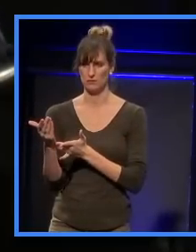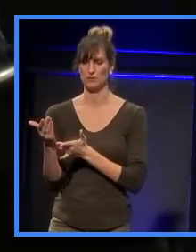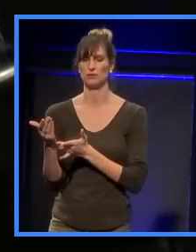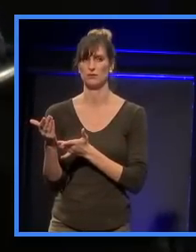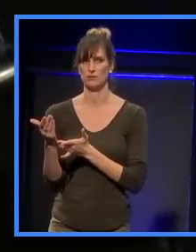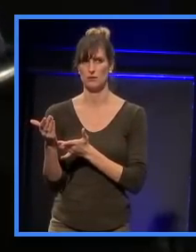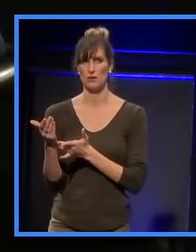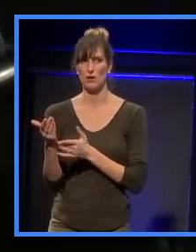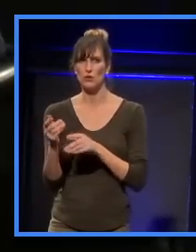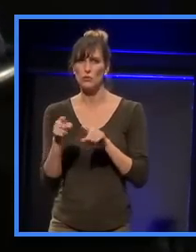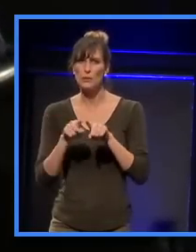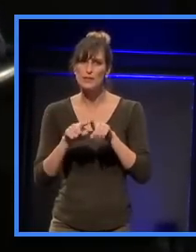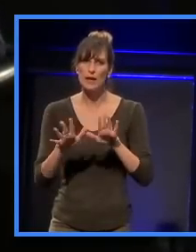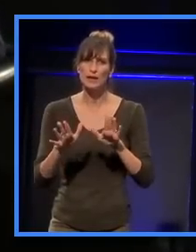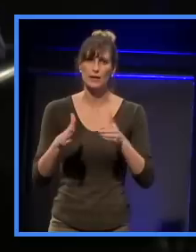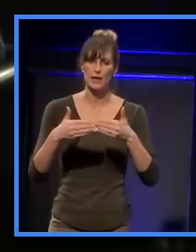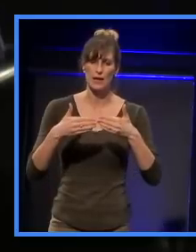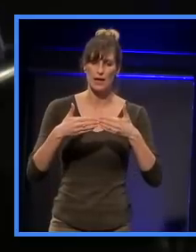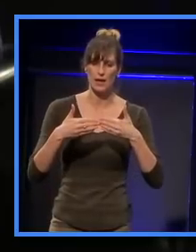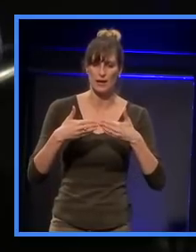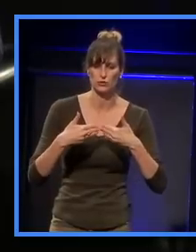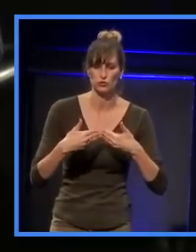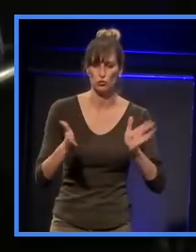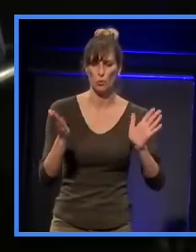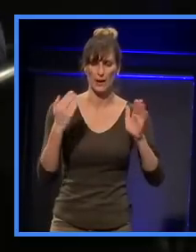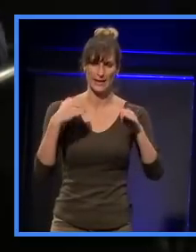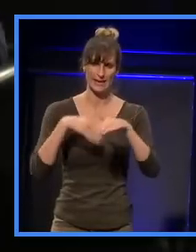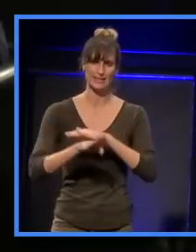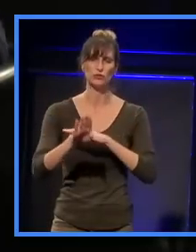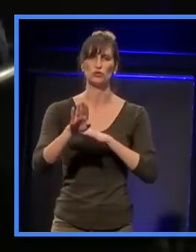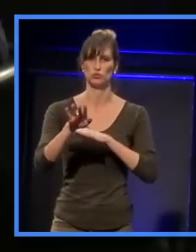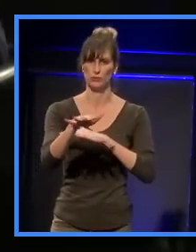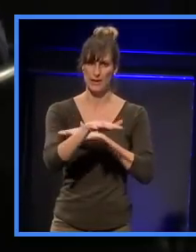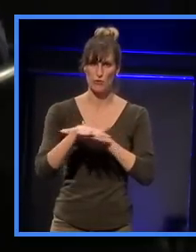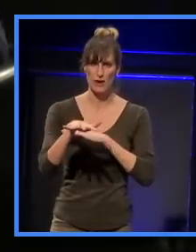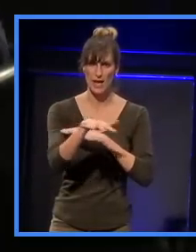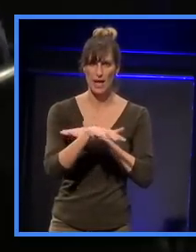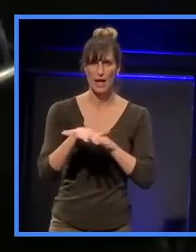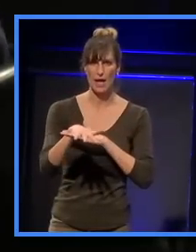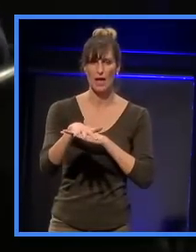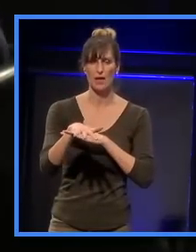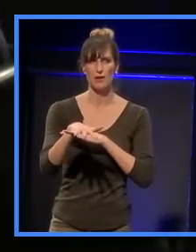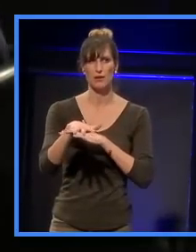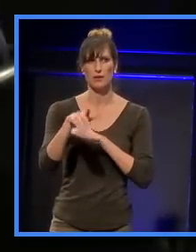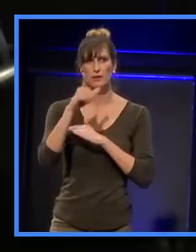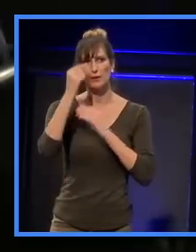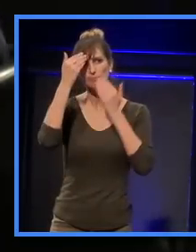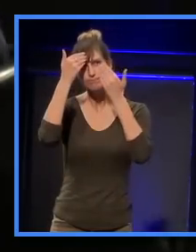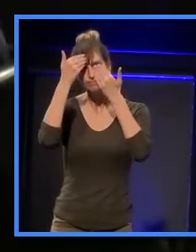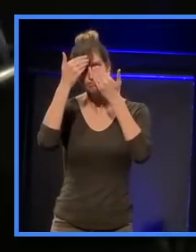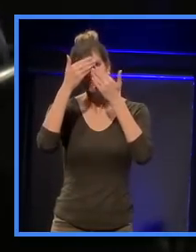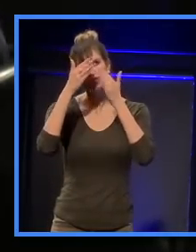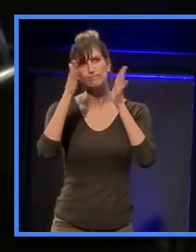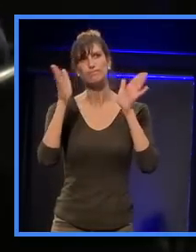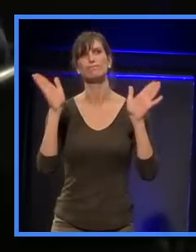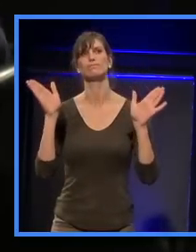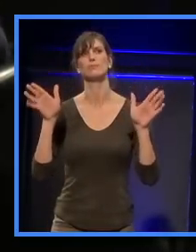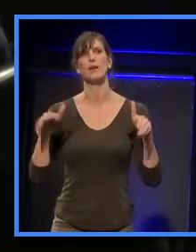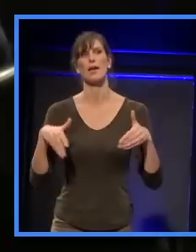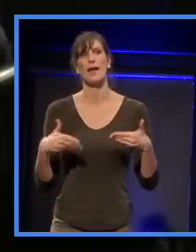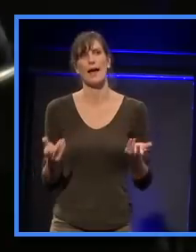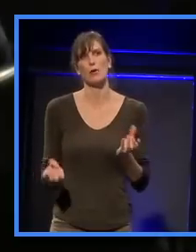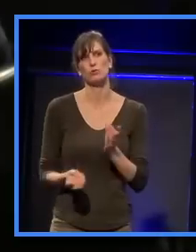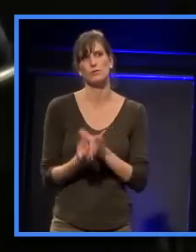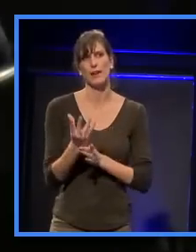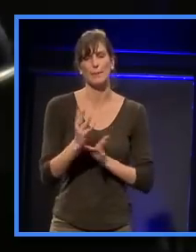It's a sort of a doorway into this practice, because it enables you to then think about how you might develop those and apply